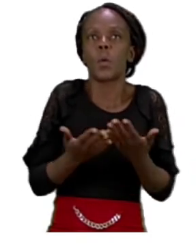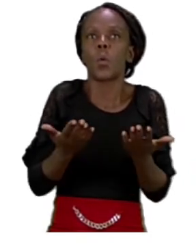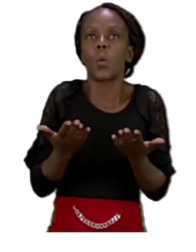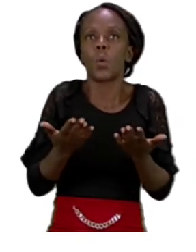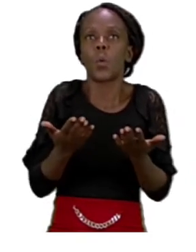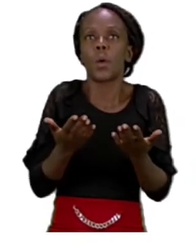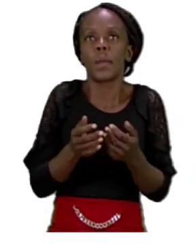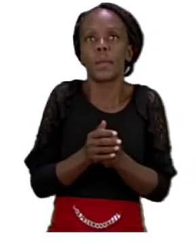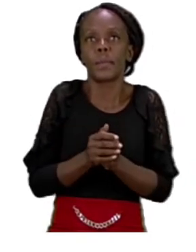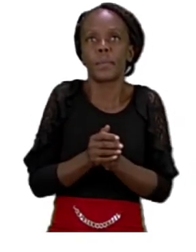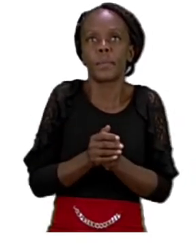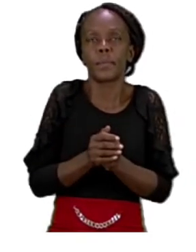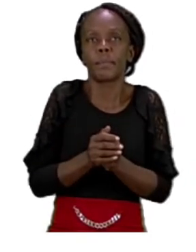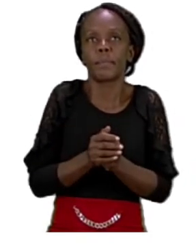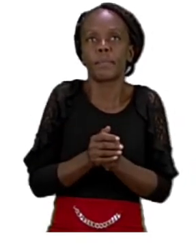baby,